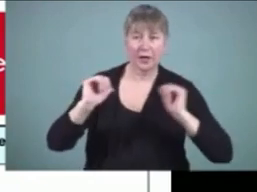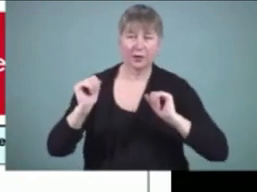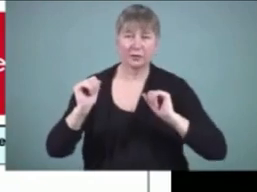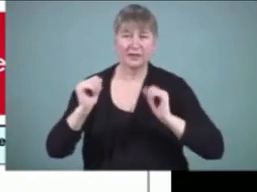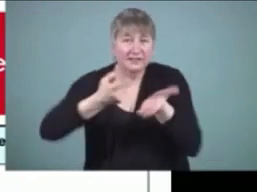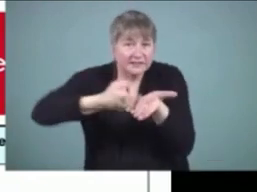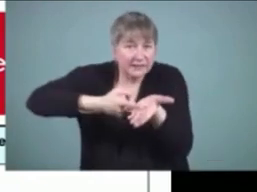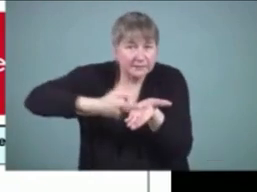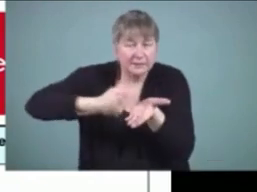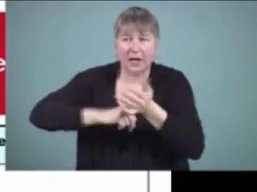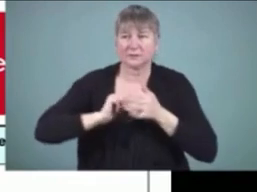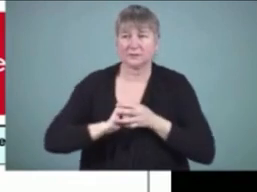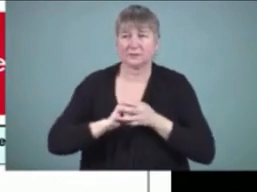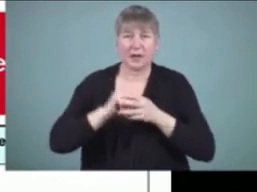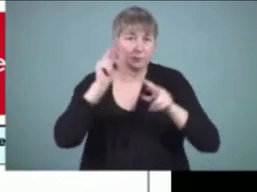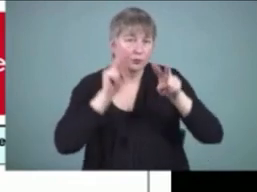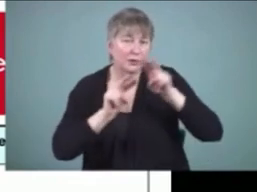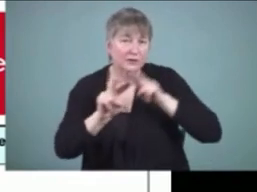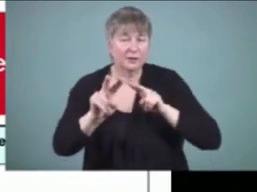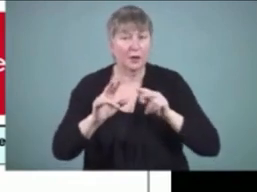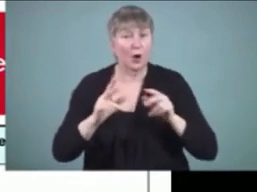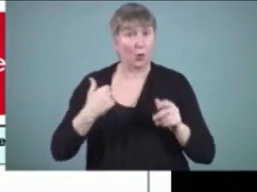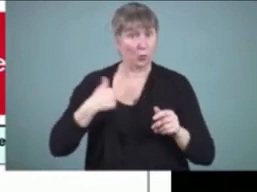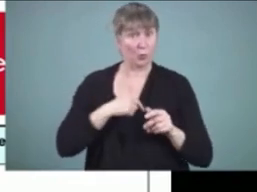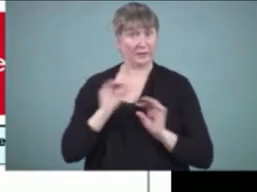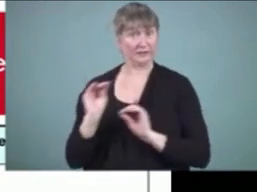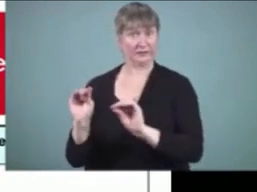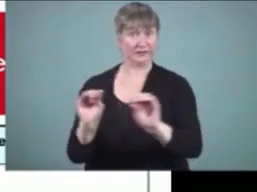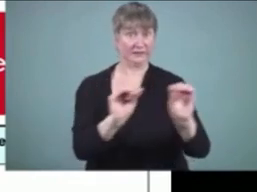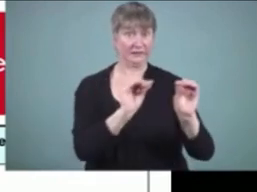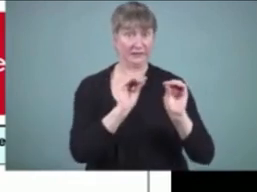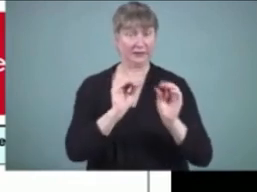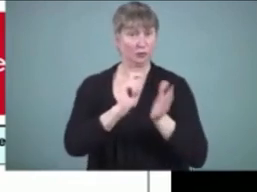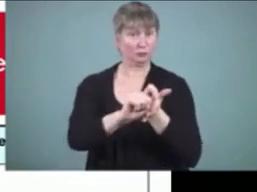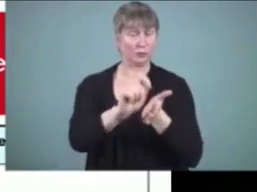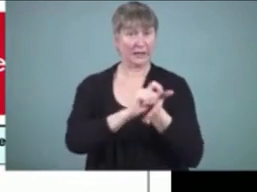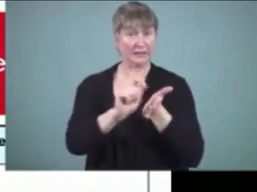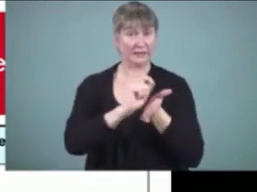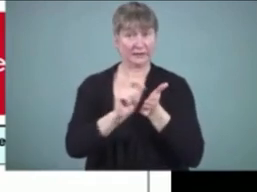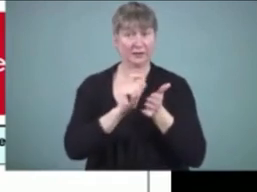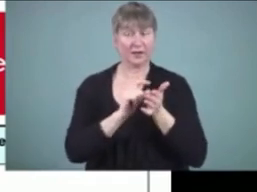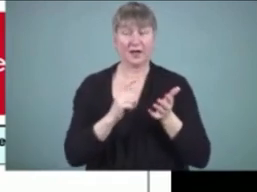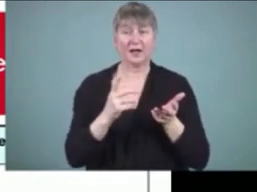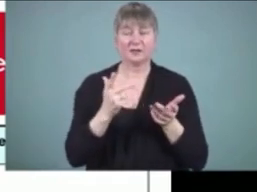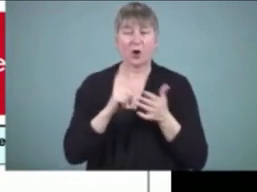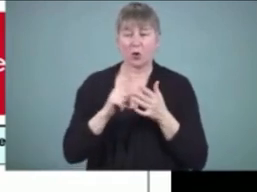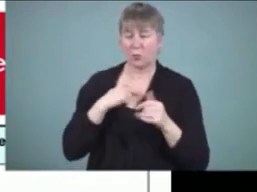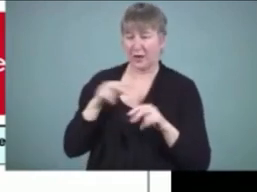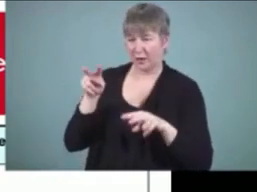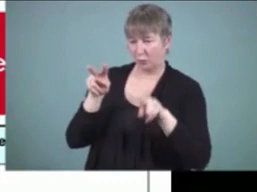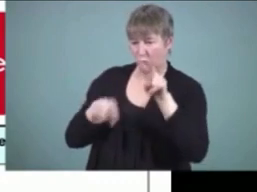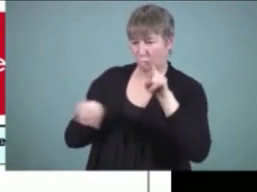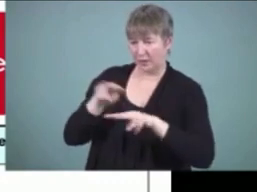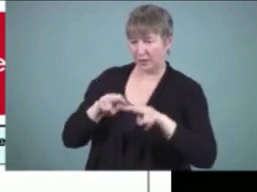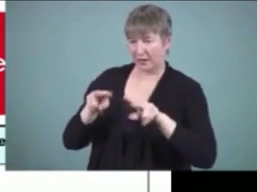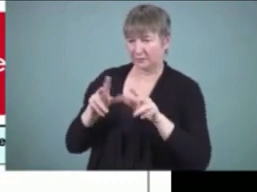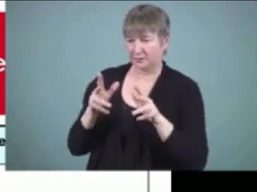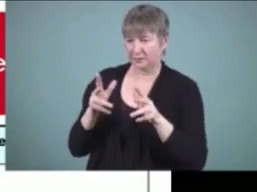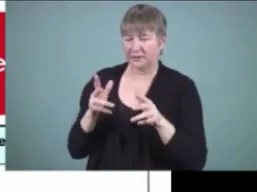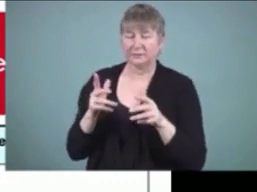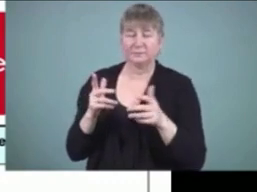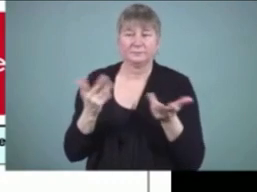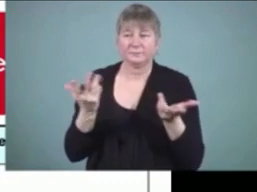that we see when we teach written language or when we use written language to assess information in all of the subject areas like